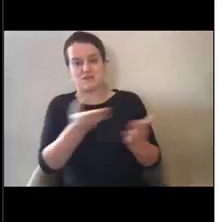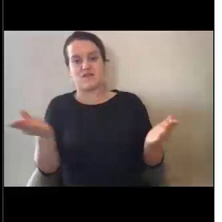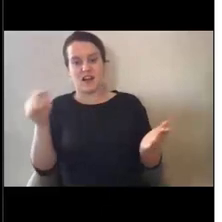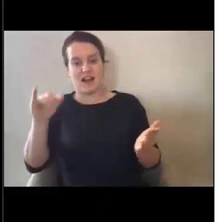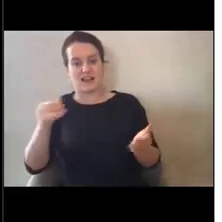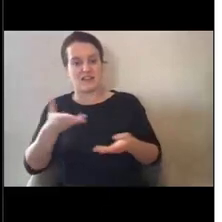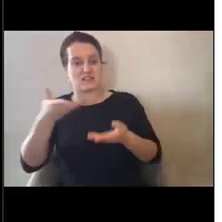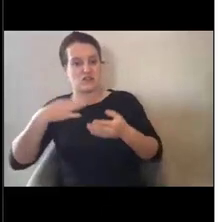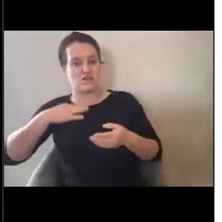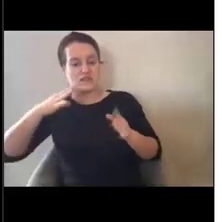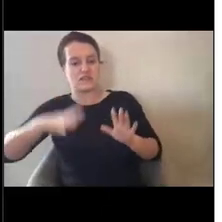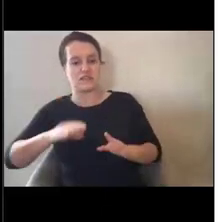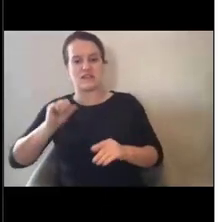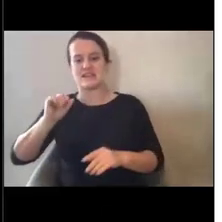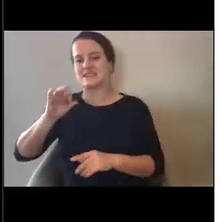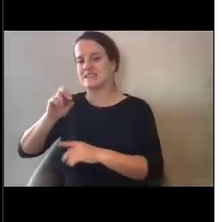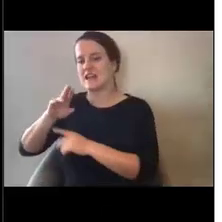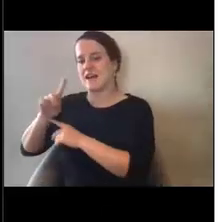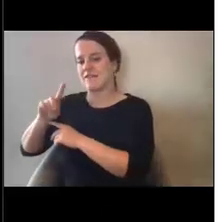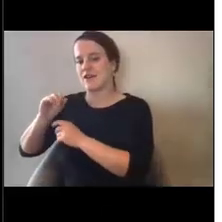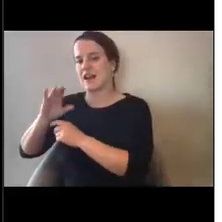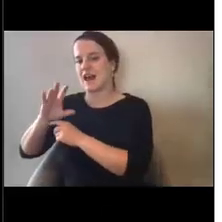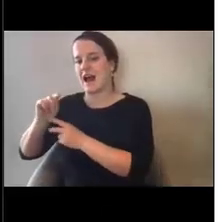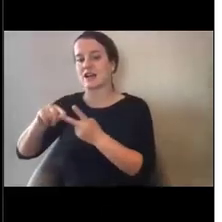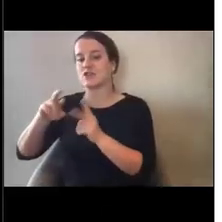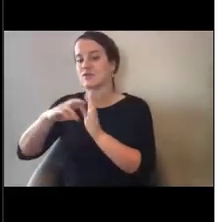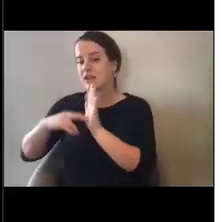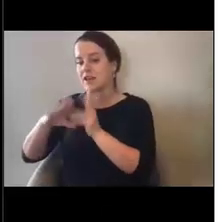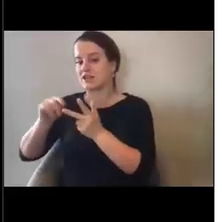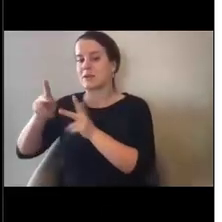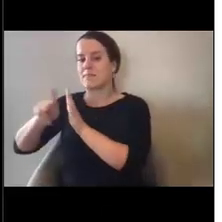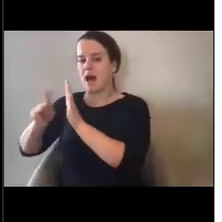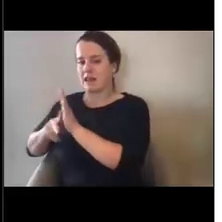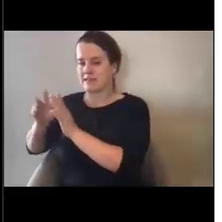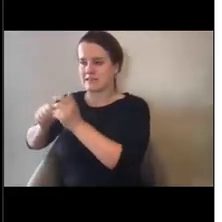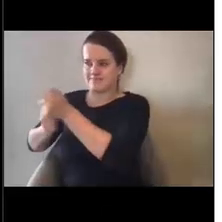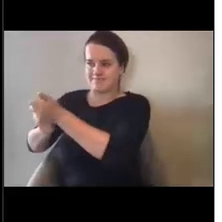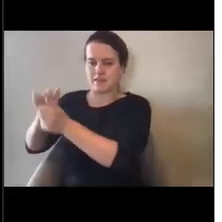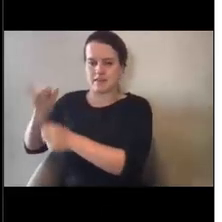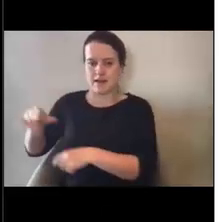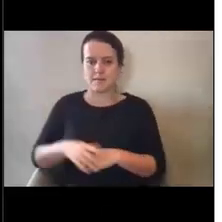our regulations, and our policies. Next slide, please.